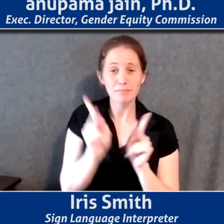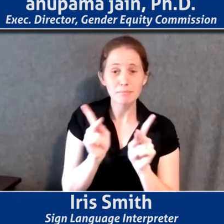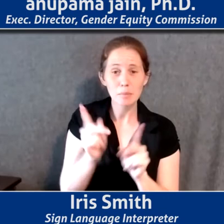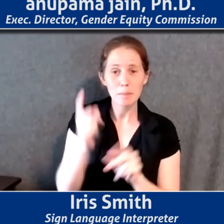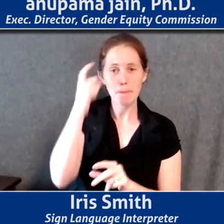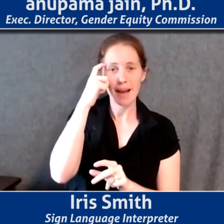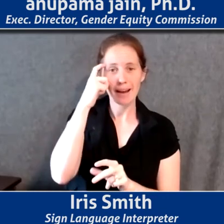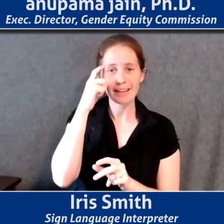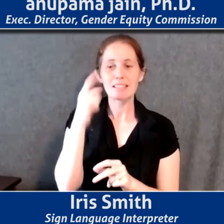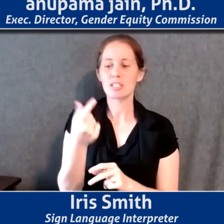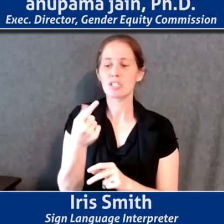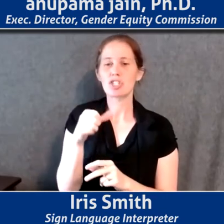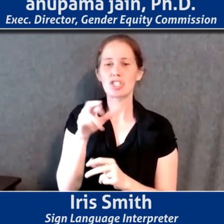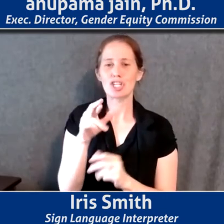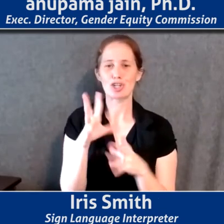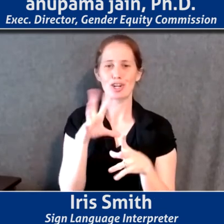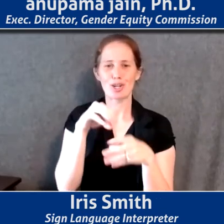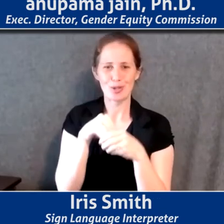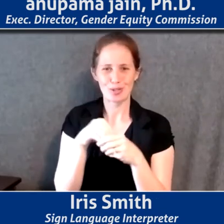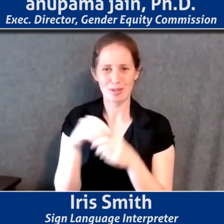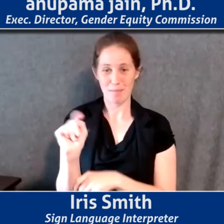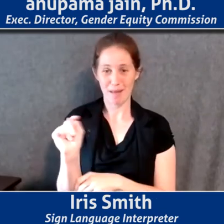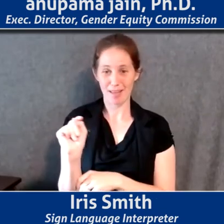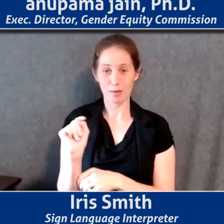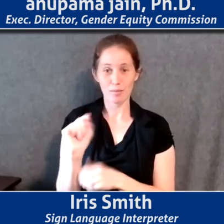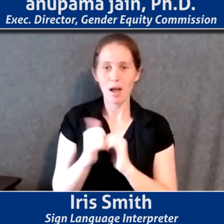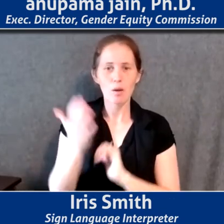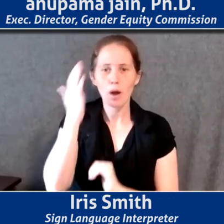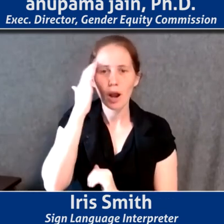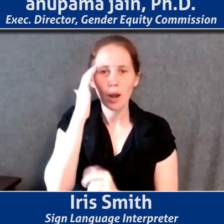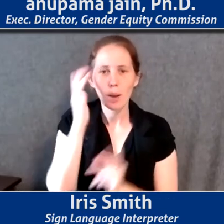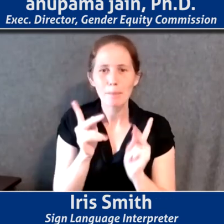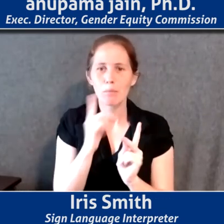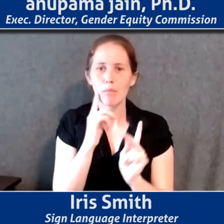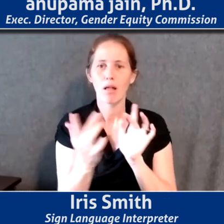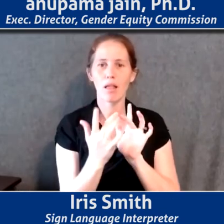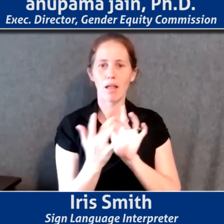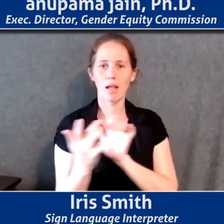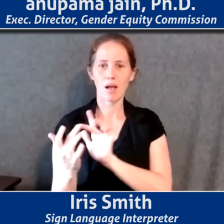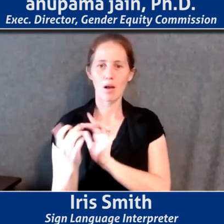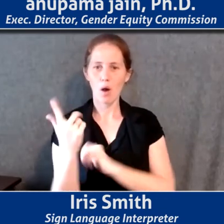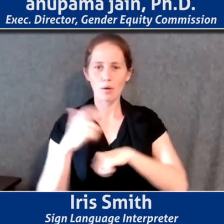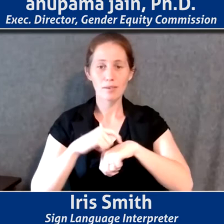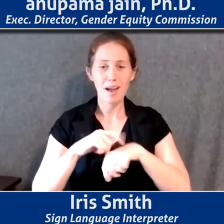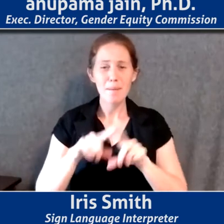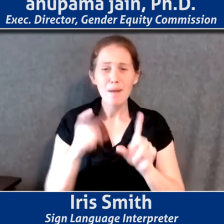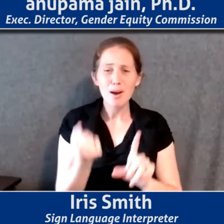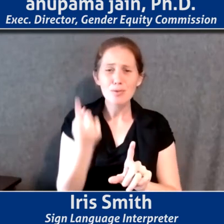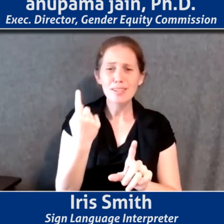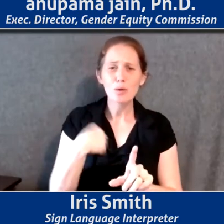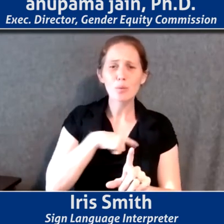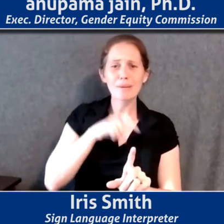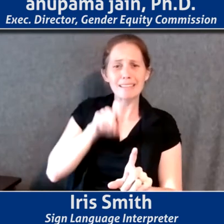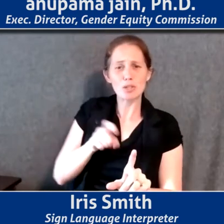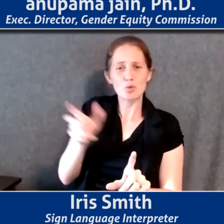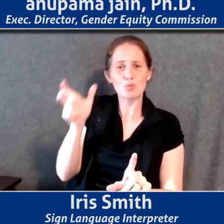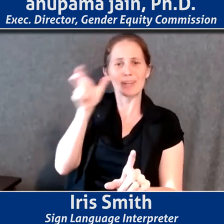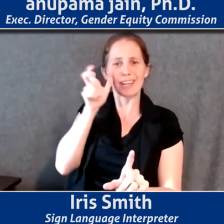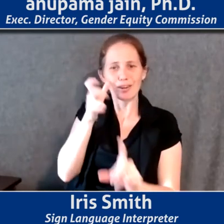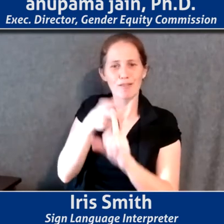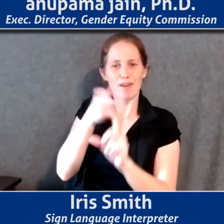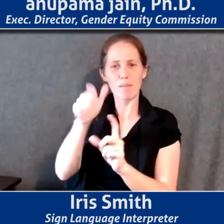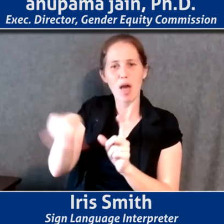inclusive bathrooms. And I know that because people reach out to us. But we need to be hearing from the people, we can't be making